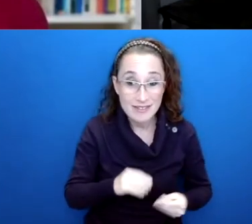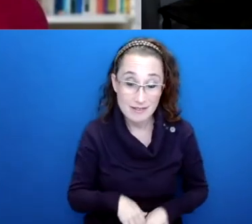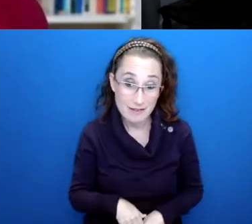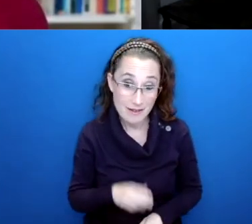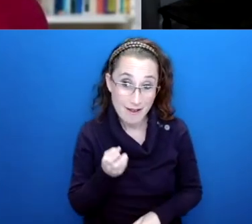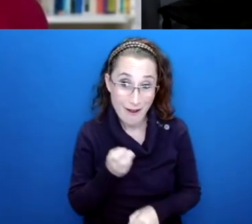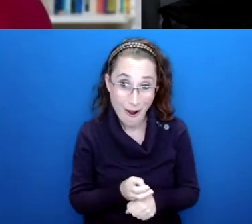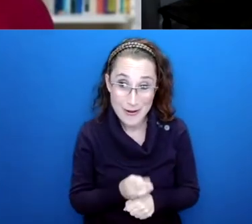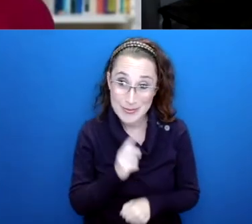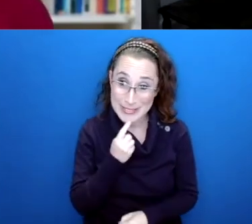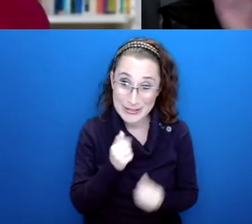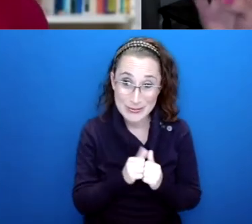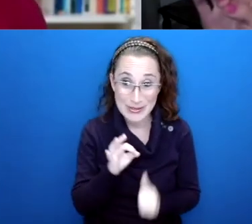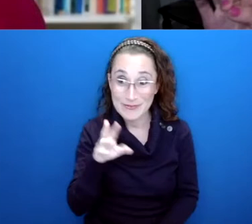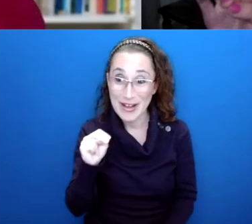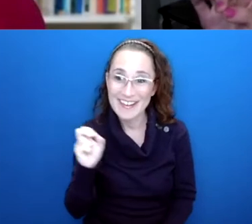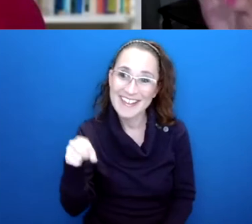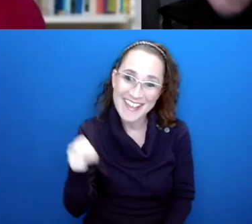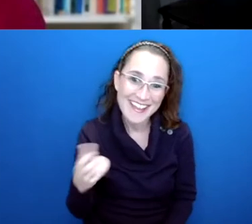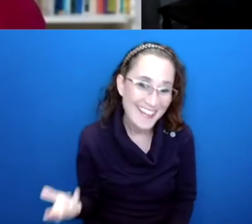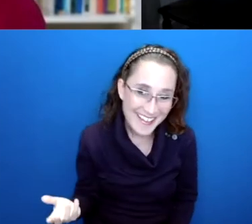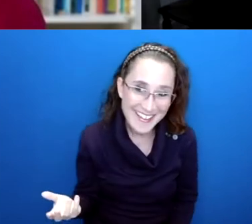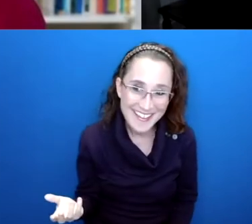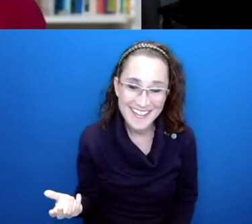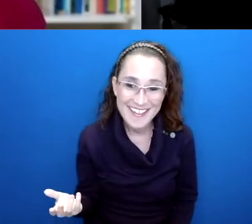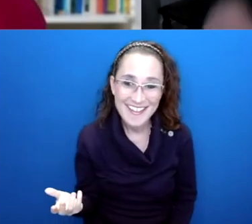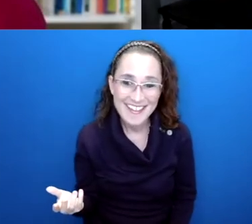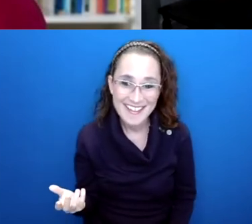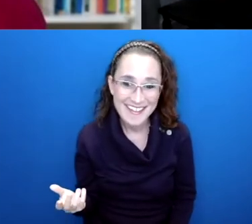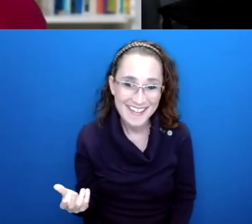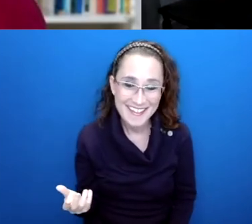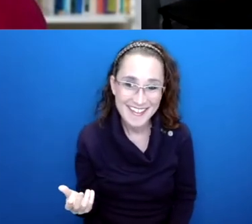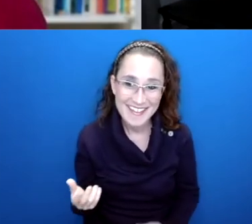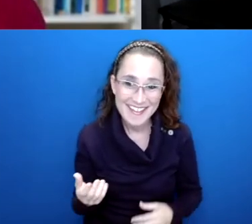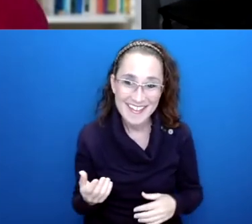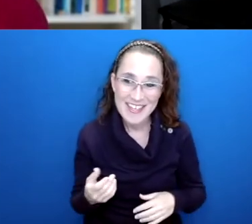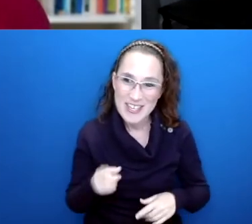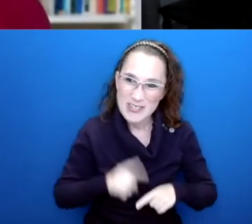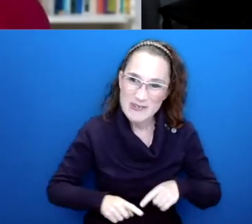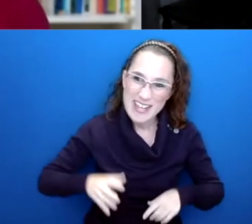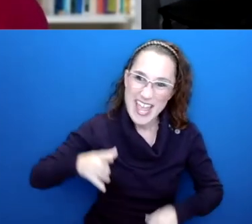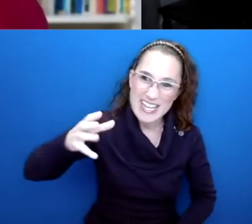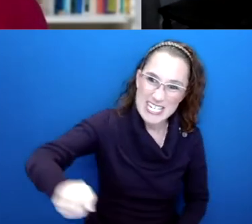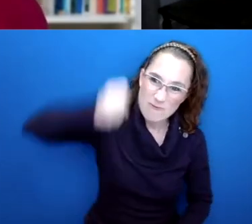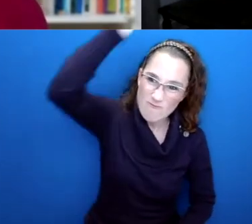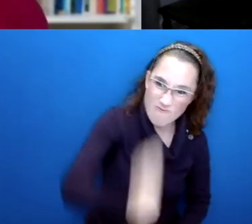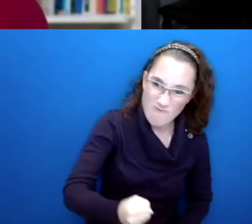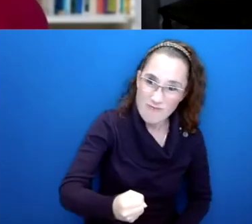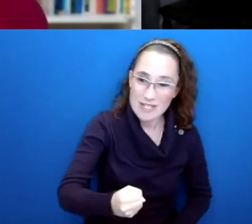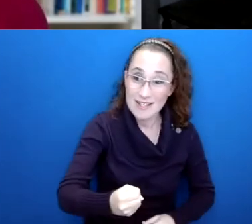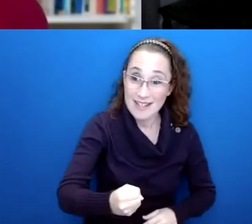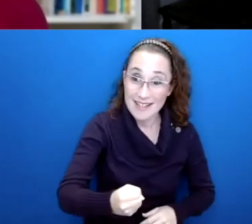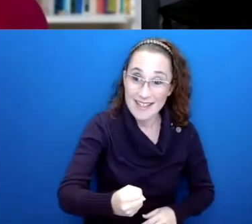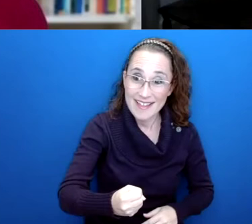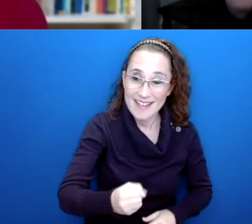take fun seriously? Well, yeah, I think that there is an element of you can't, you can't try to nail fun down too much or it will run away. But I actually found it